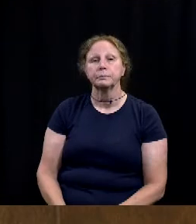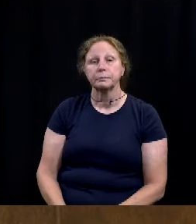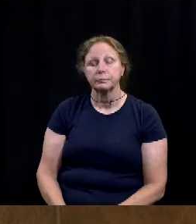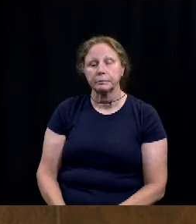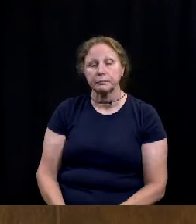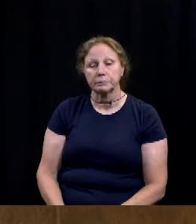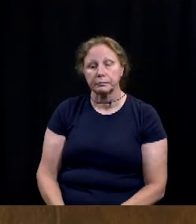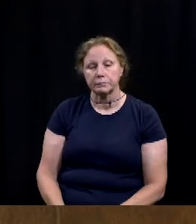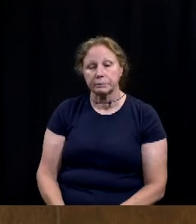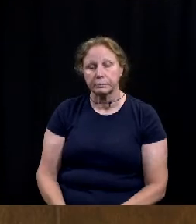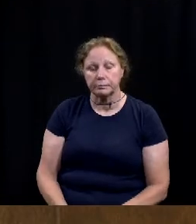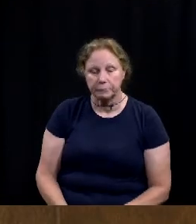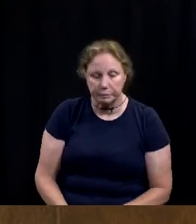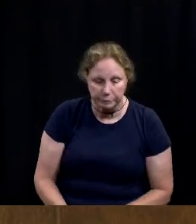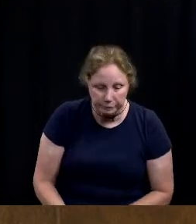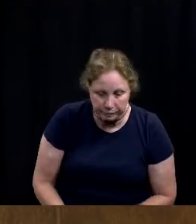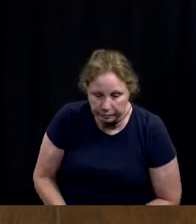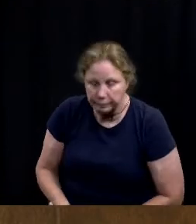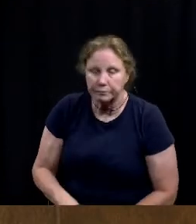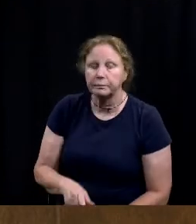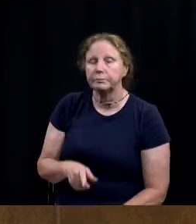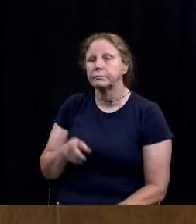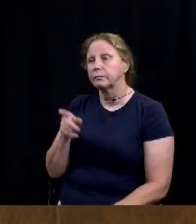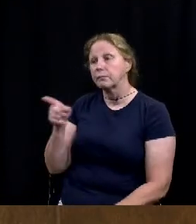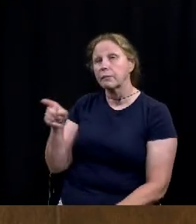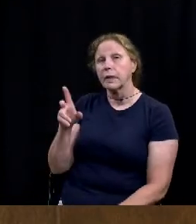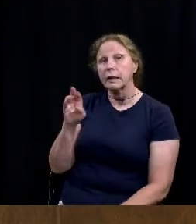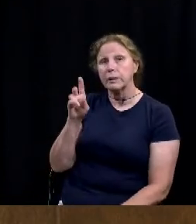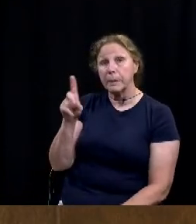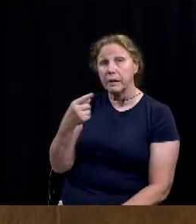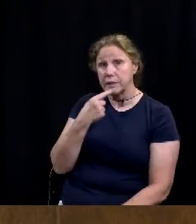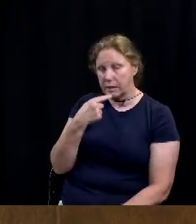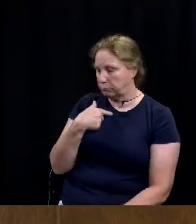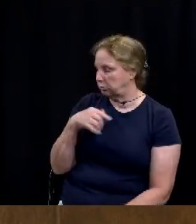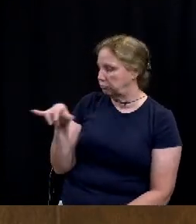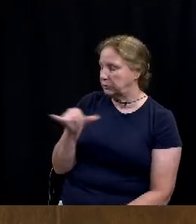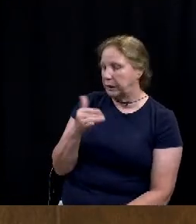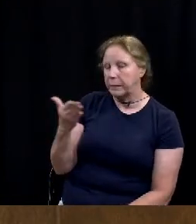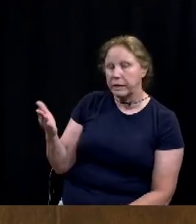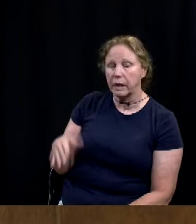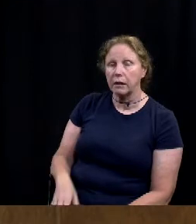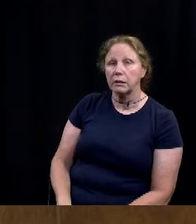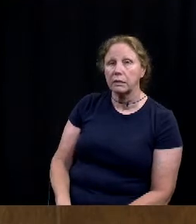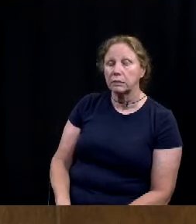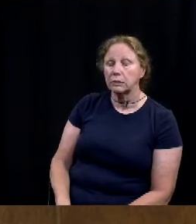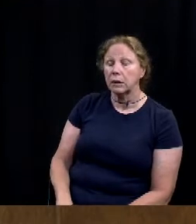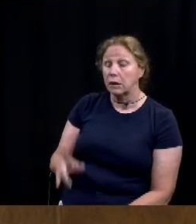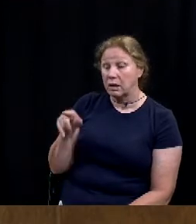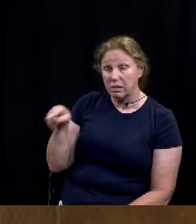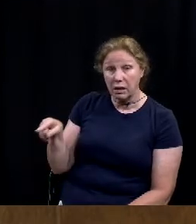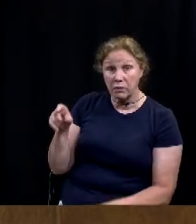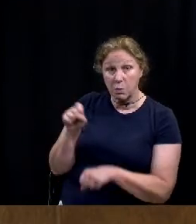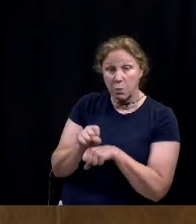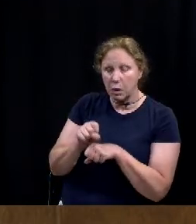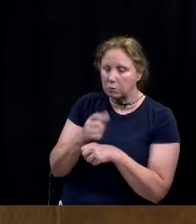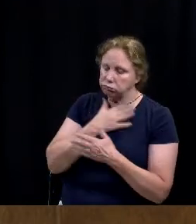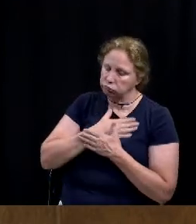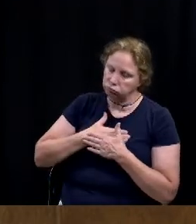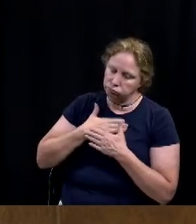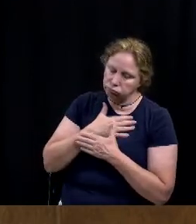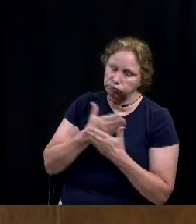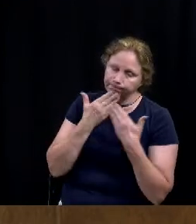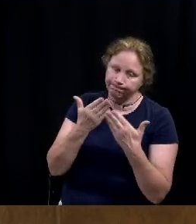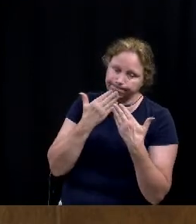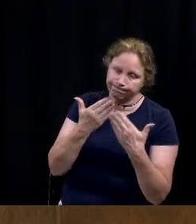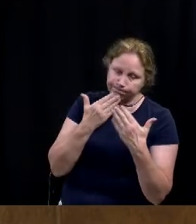and I'll just echo what Councilman Cebito said there and being incredibly appreciative of this one point of